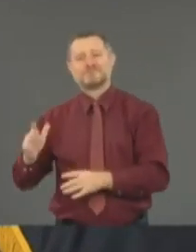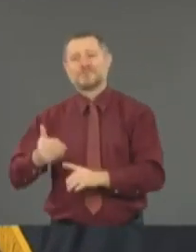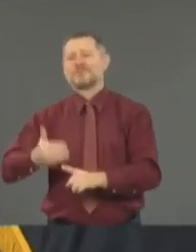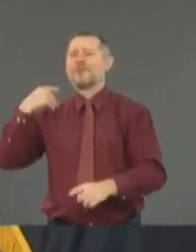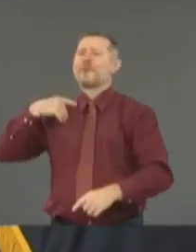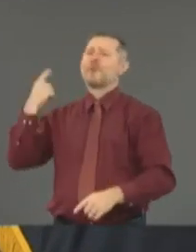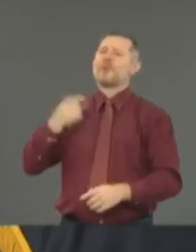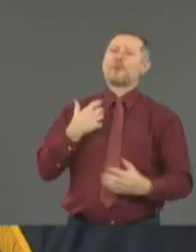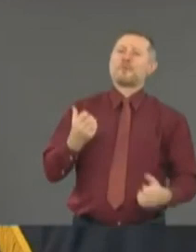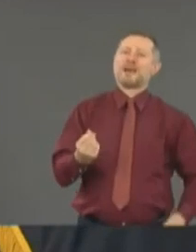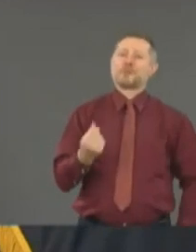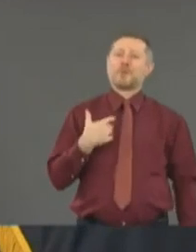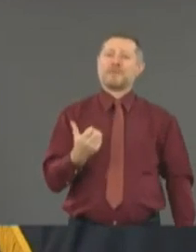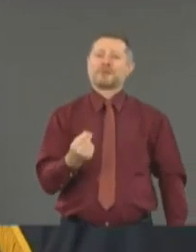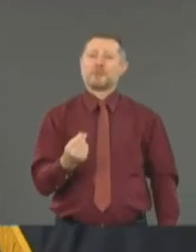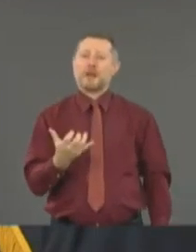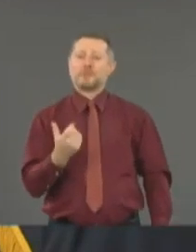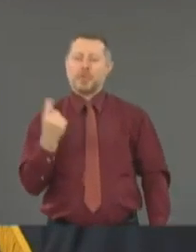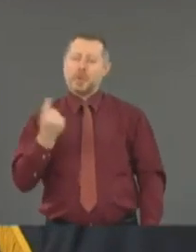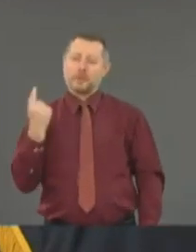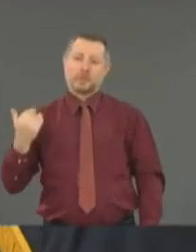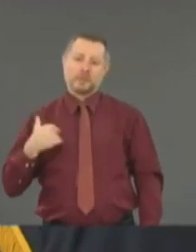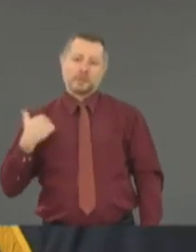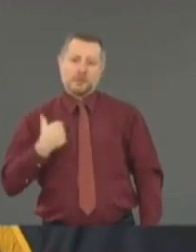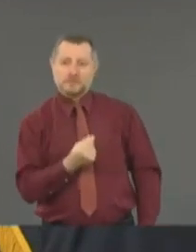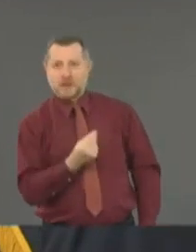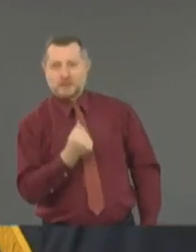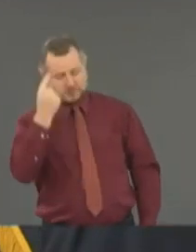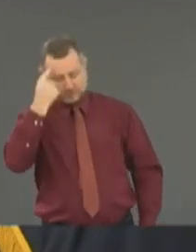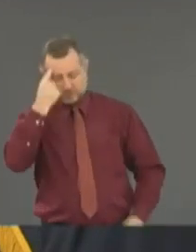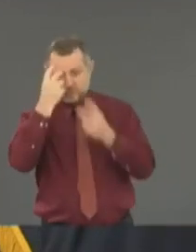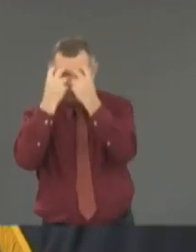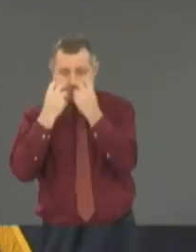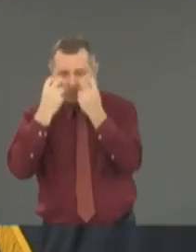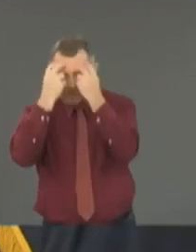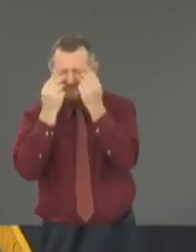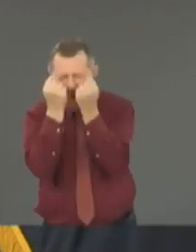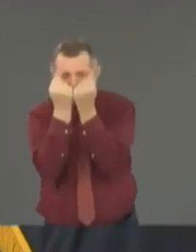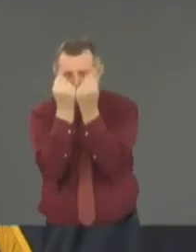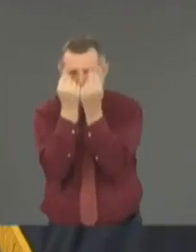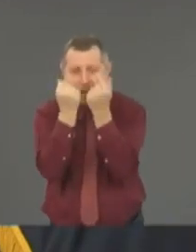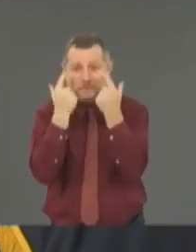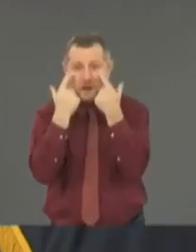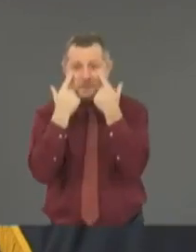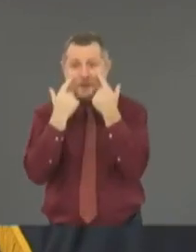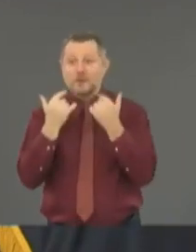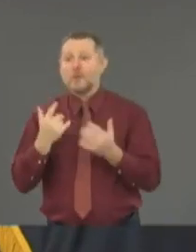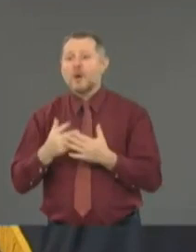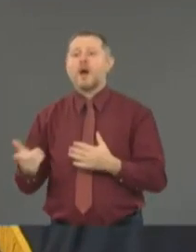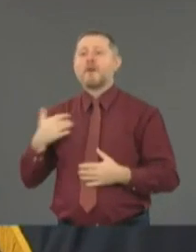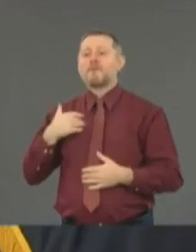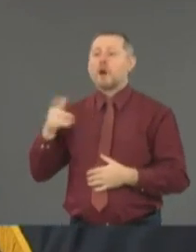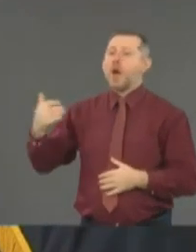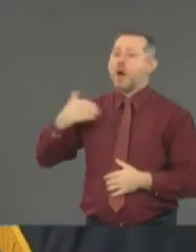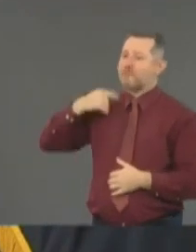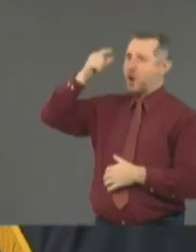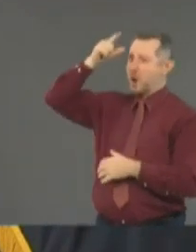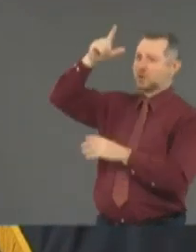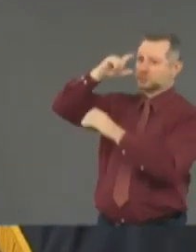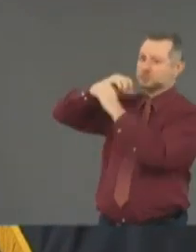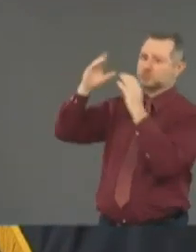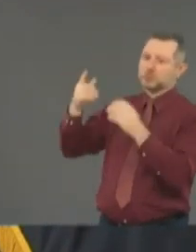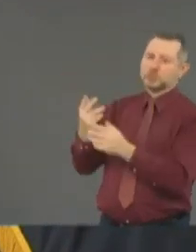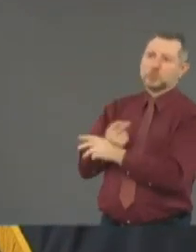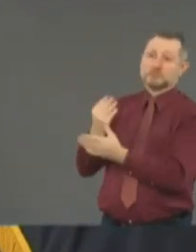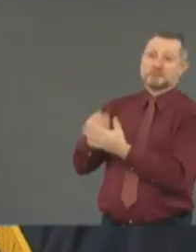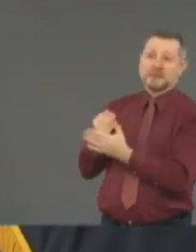She just goes for the money. And then that allows her to get what she wants to get. So there's a certain logic to that. This year, she said to me,